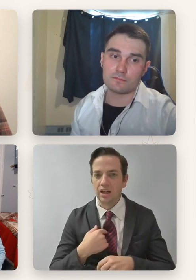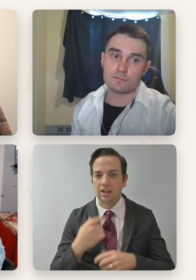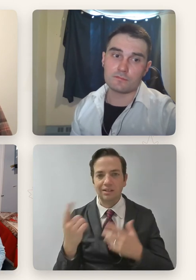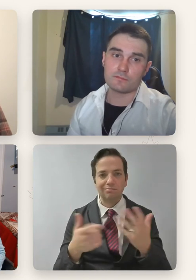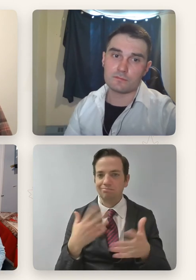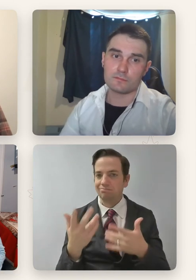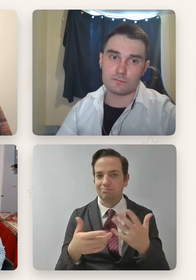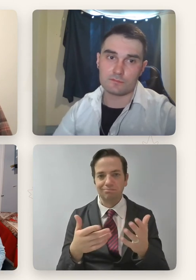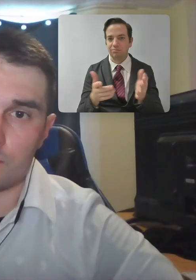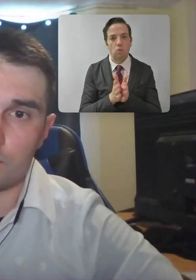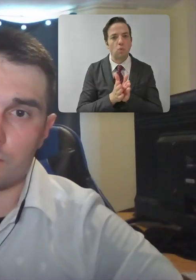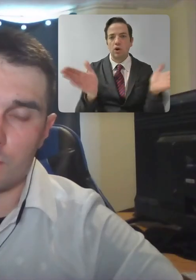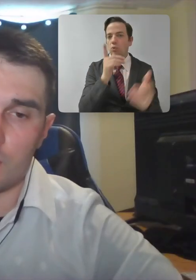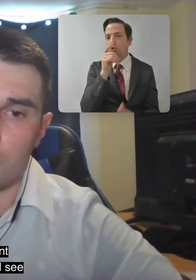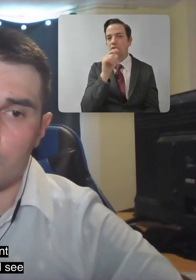just chime in.